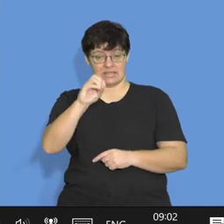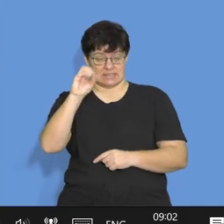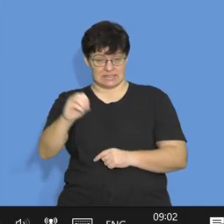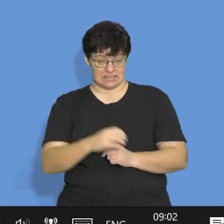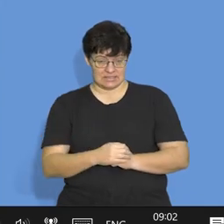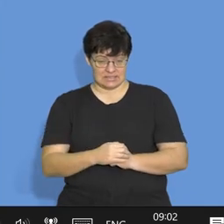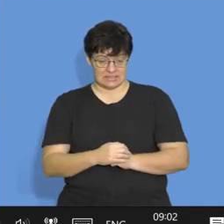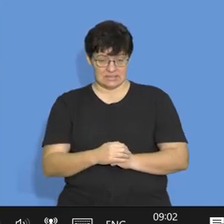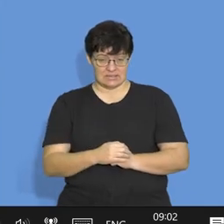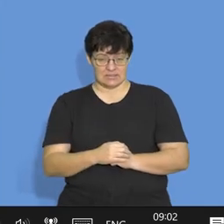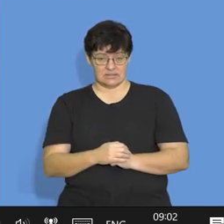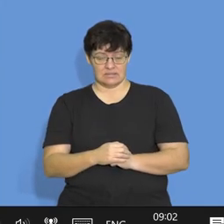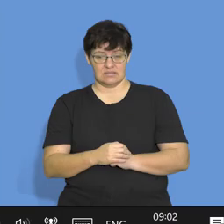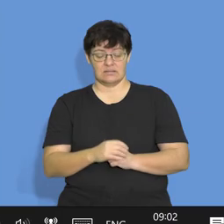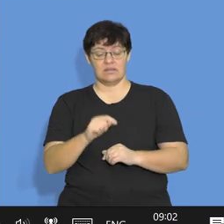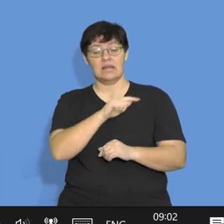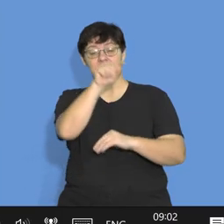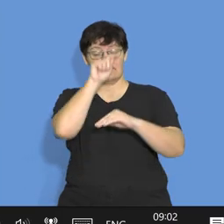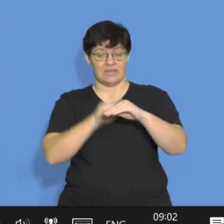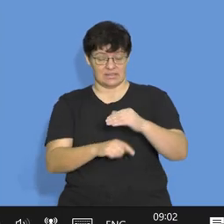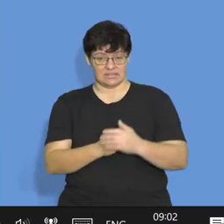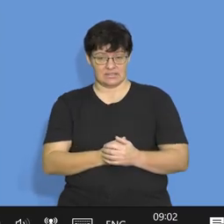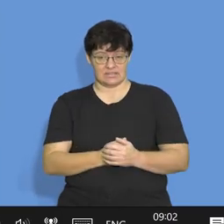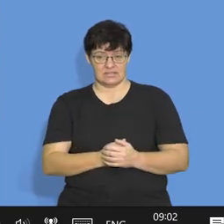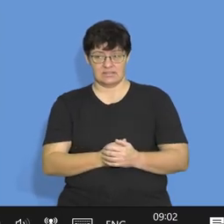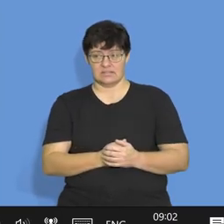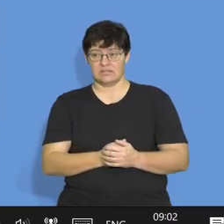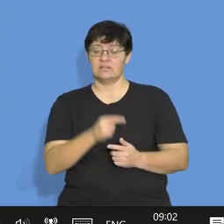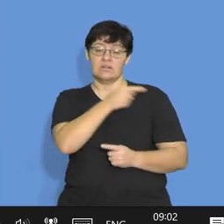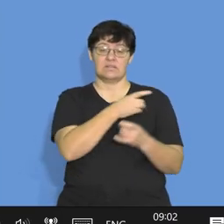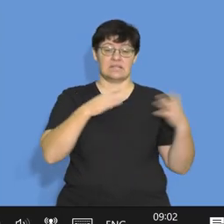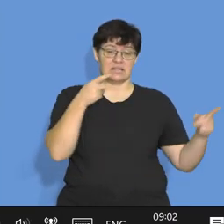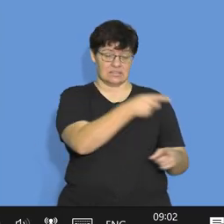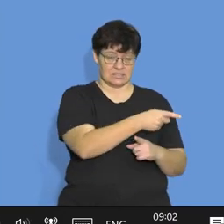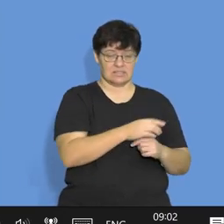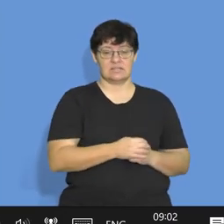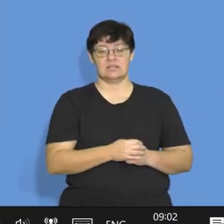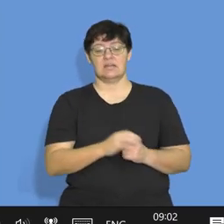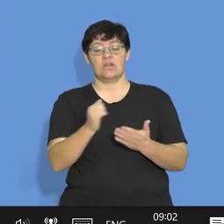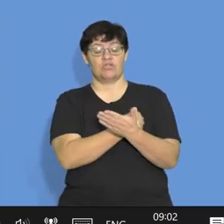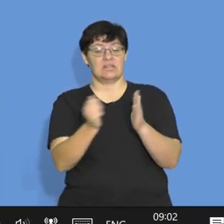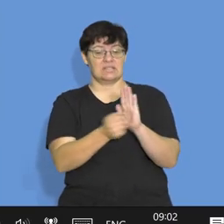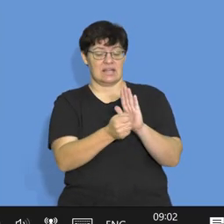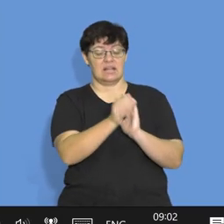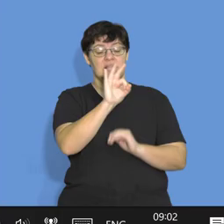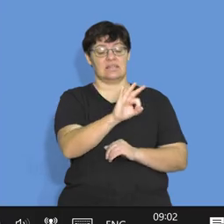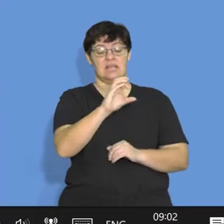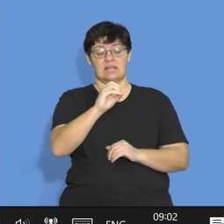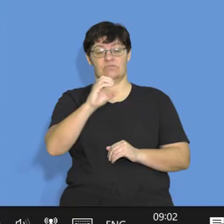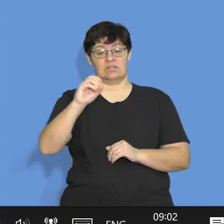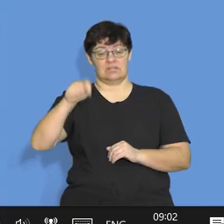express as a percentage, divided by the original figure, which is your credit sale of 300,000.